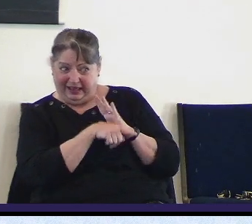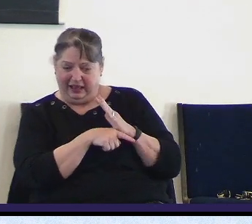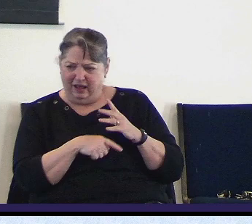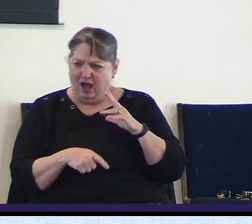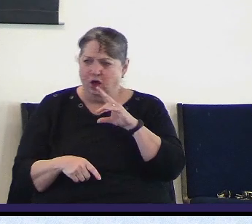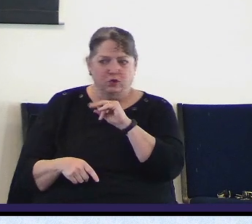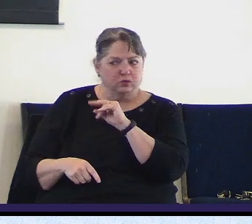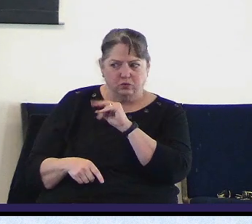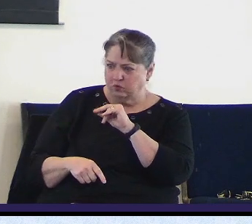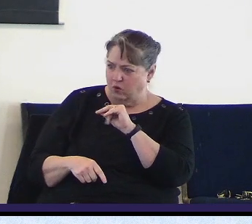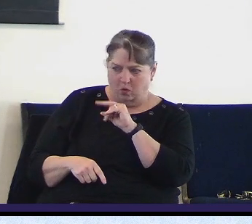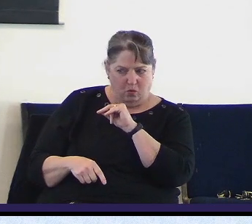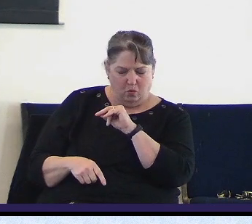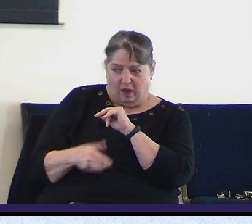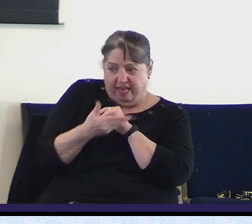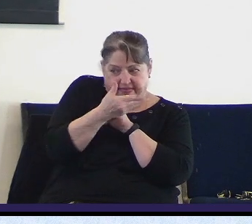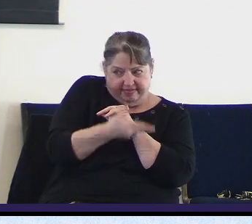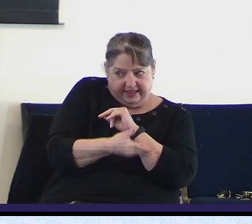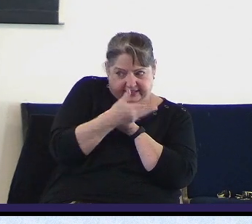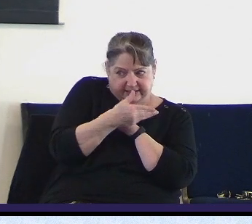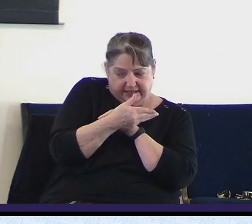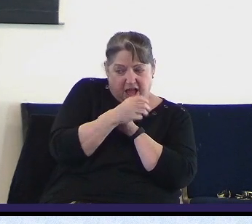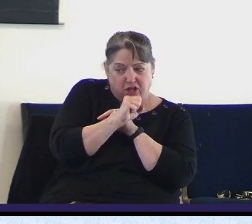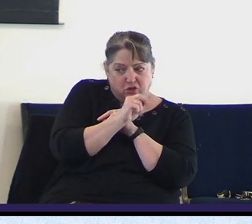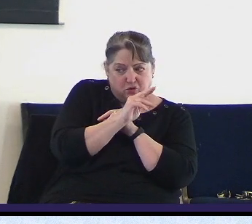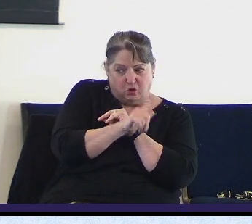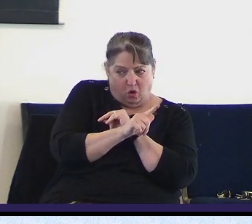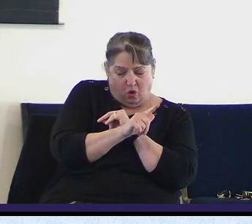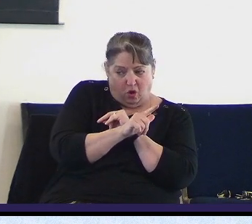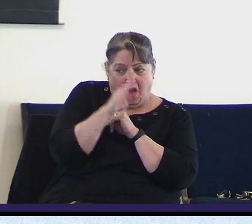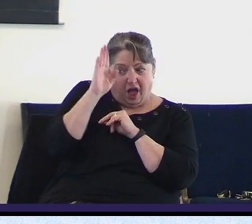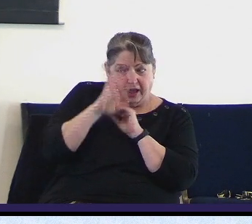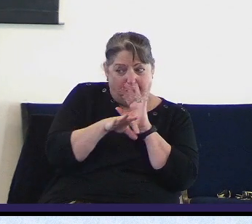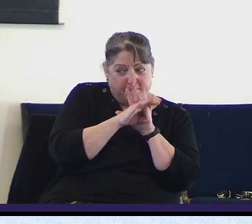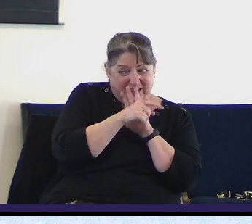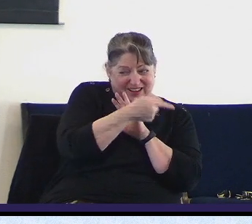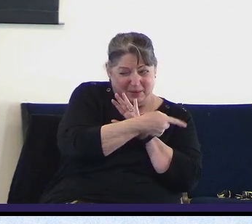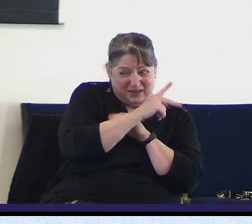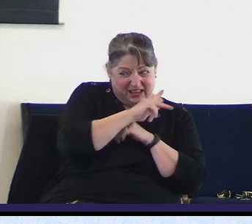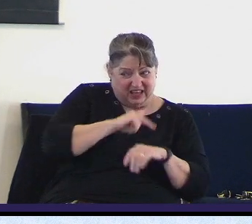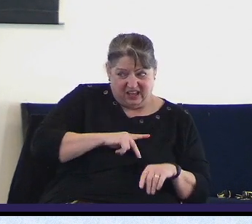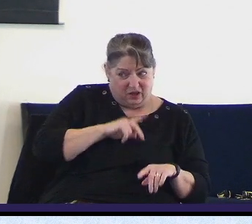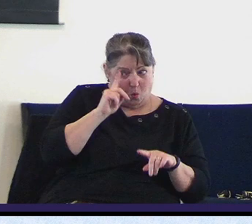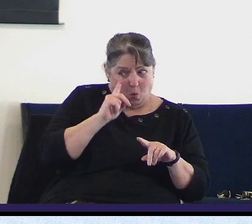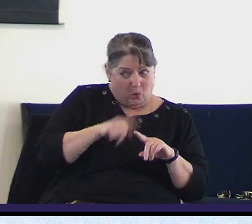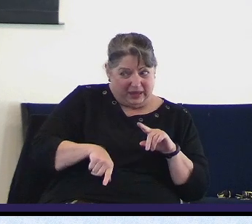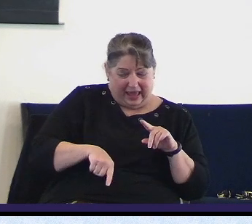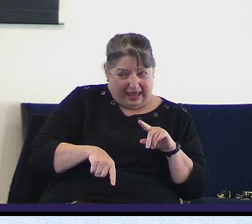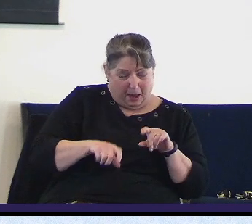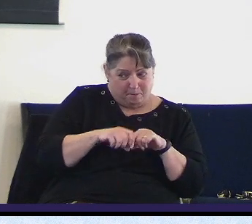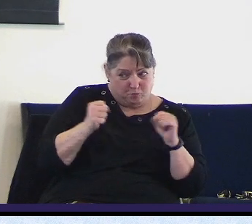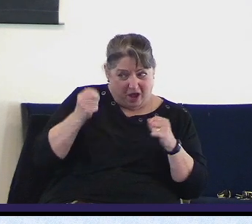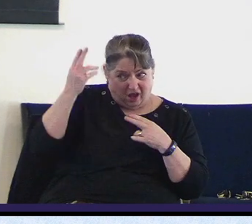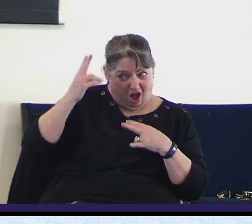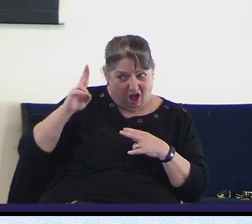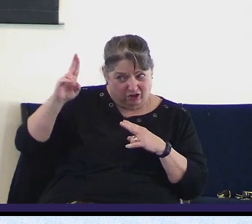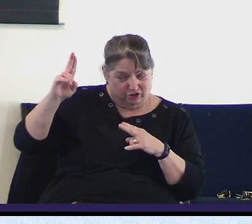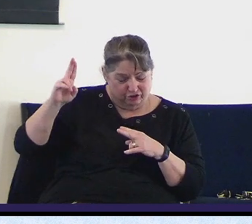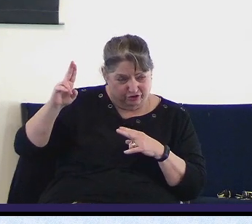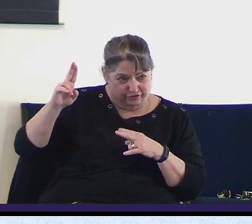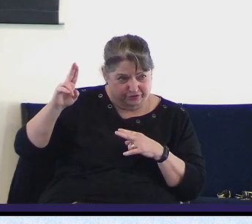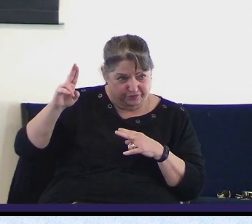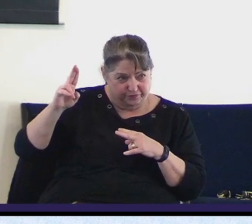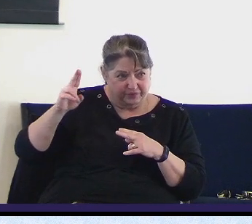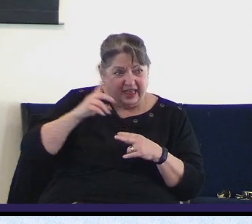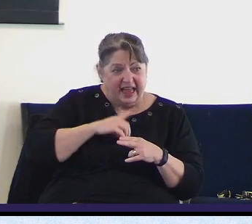David said no we will not dishonor the chosen man of God David taught them how to forgive he taught them how